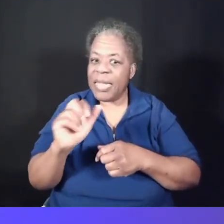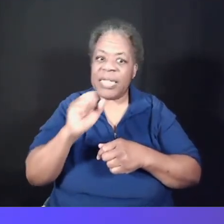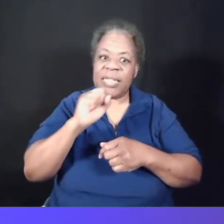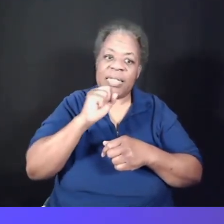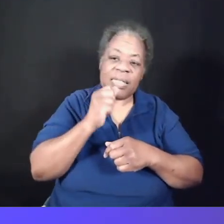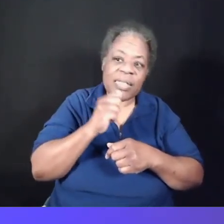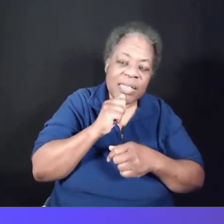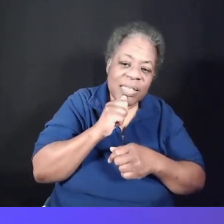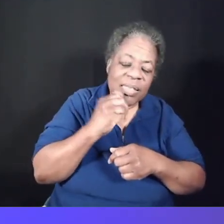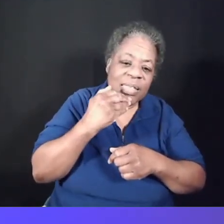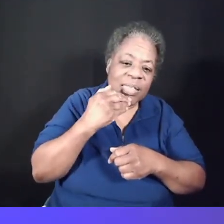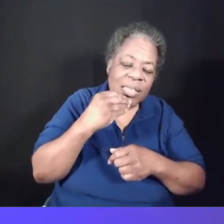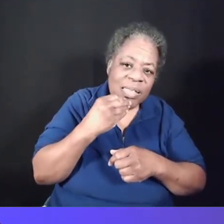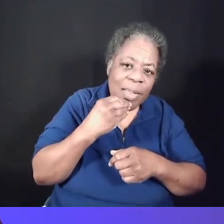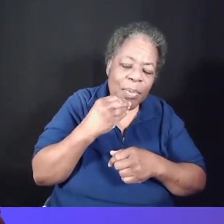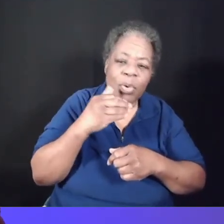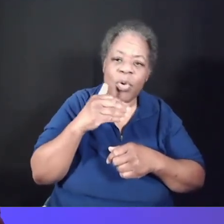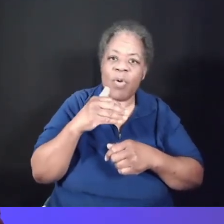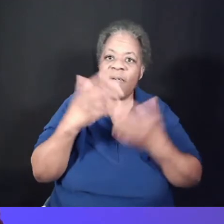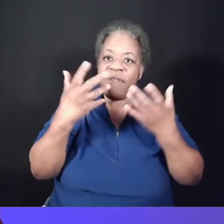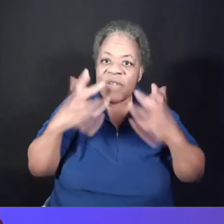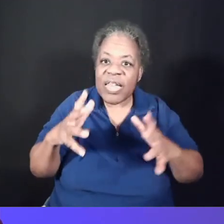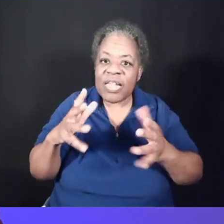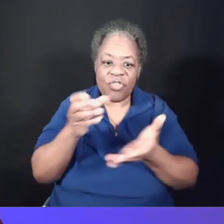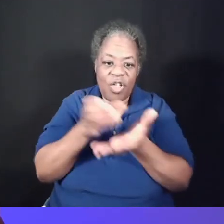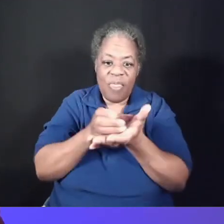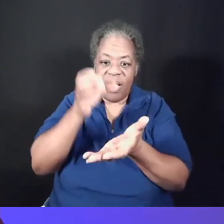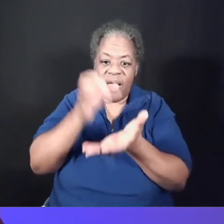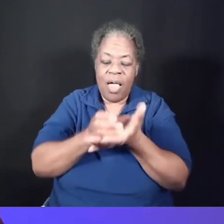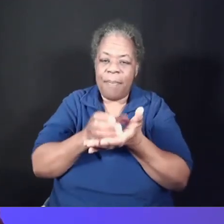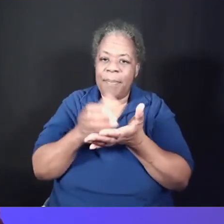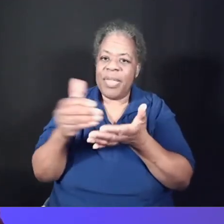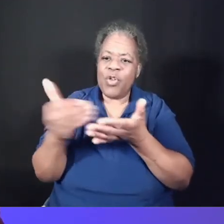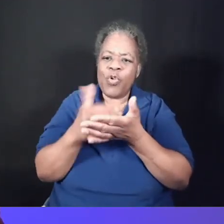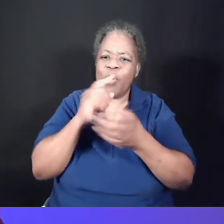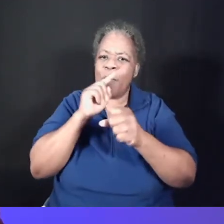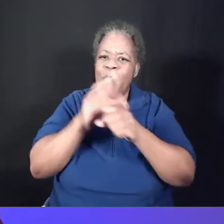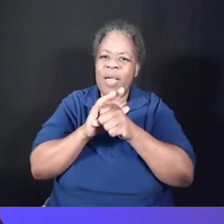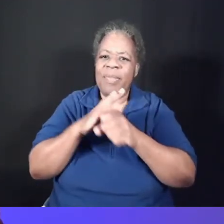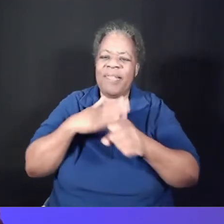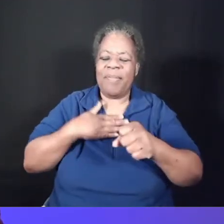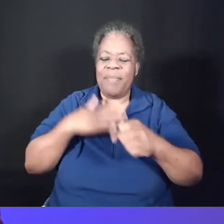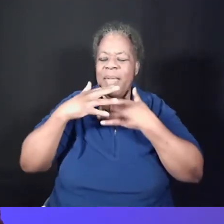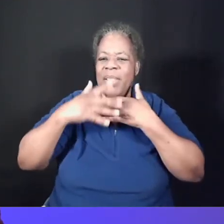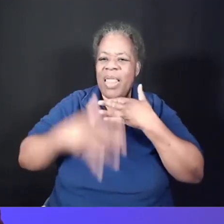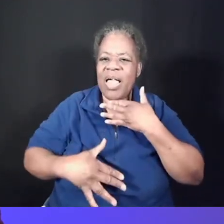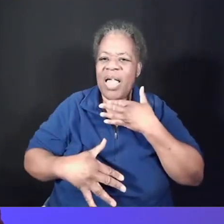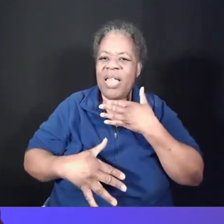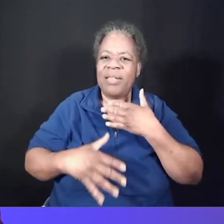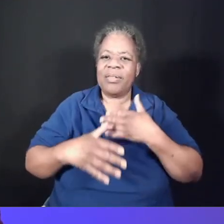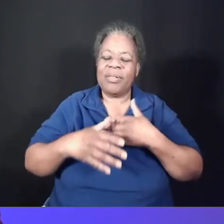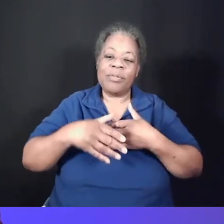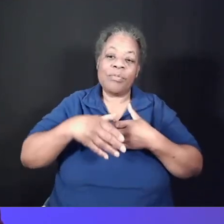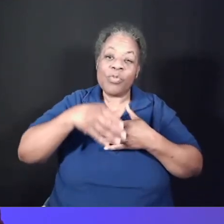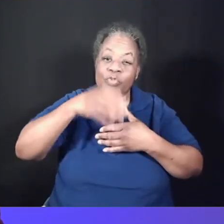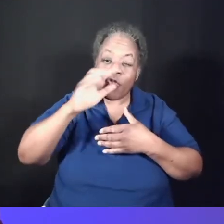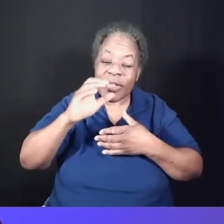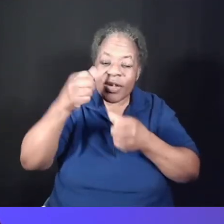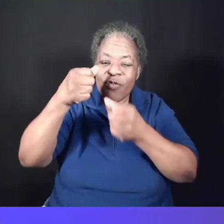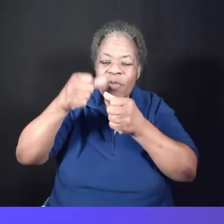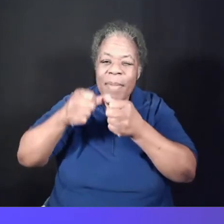said this cup is the new covenant in my blood do this as often as you drink it in remembrance of me